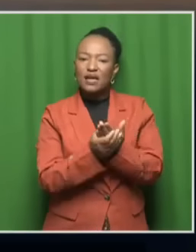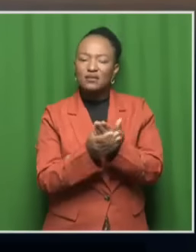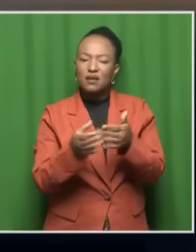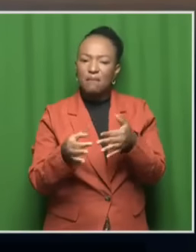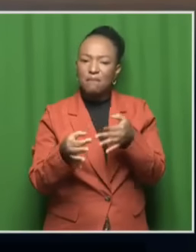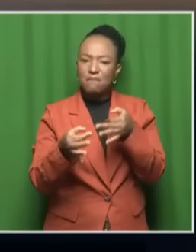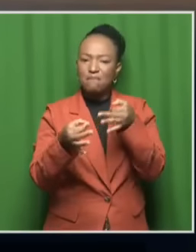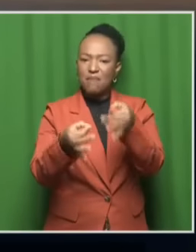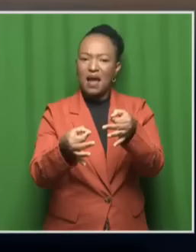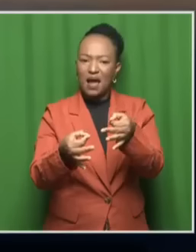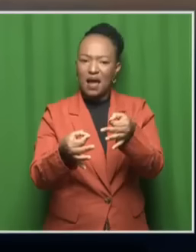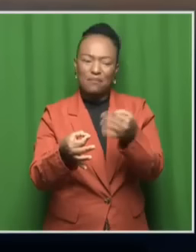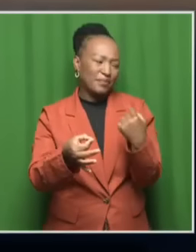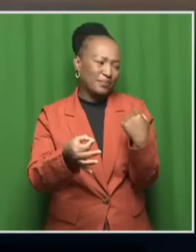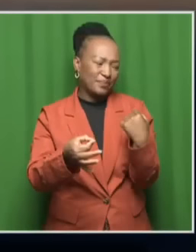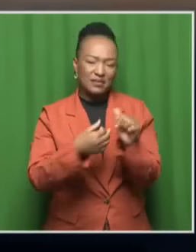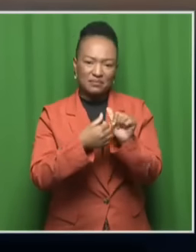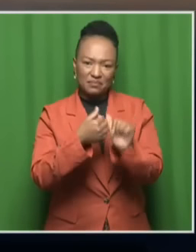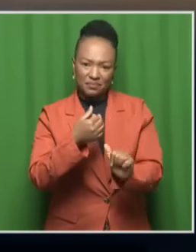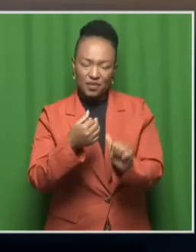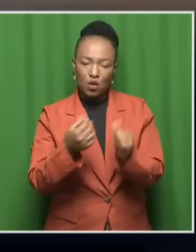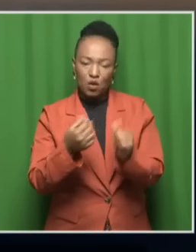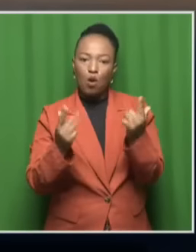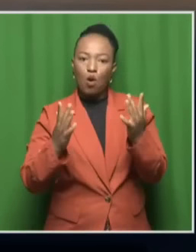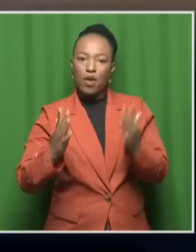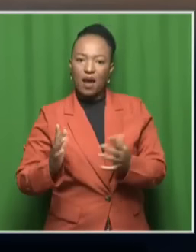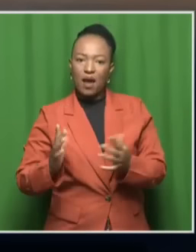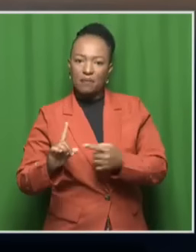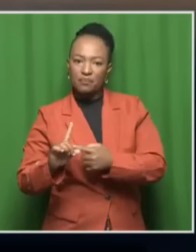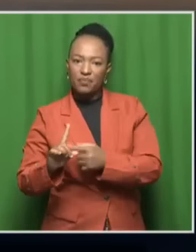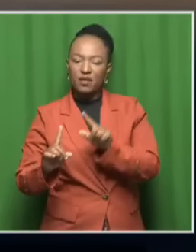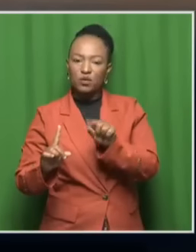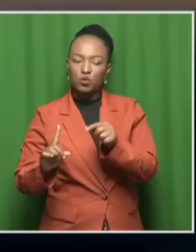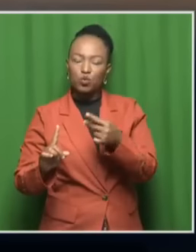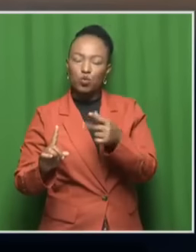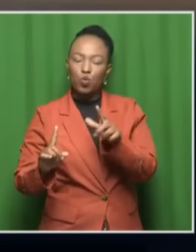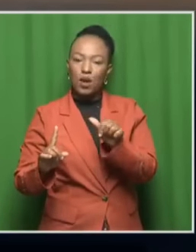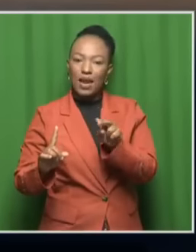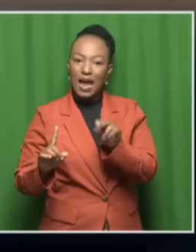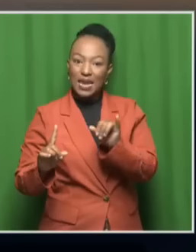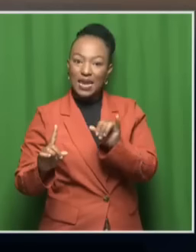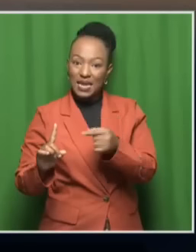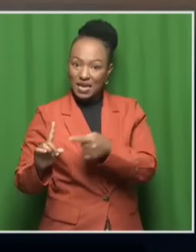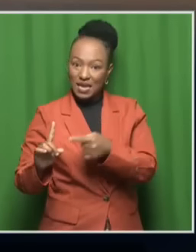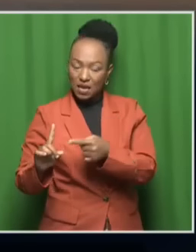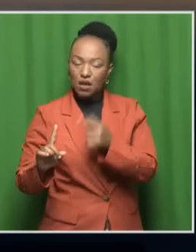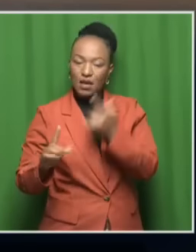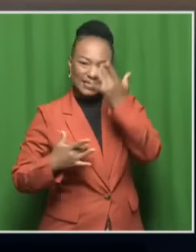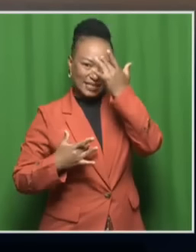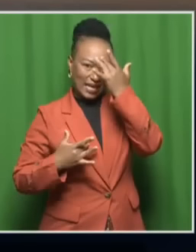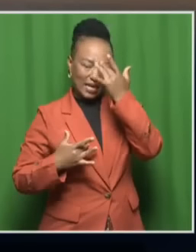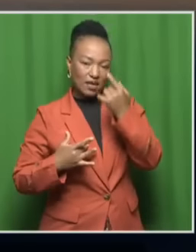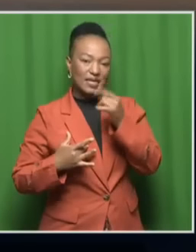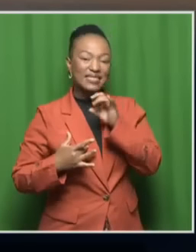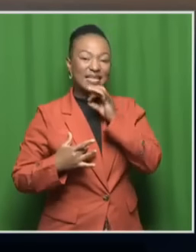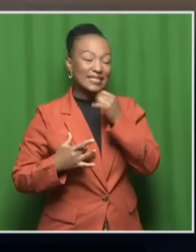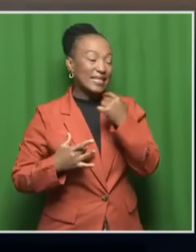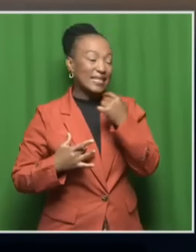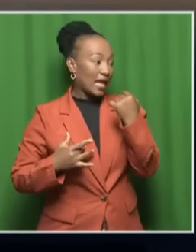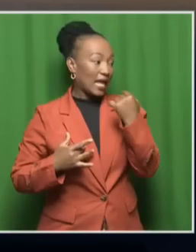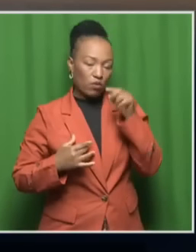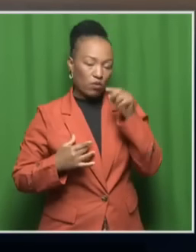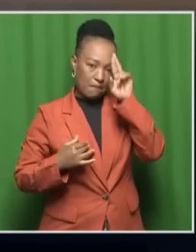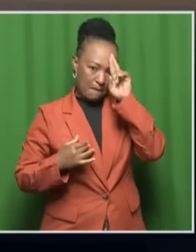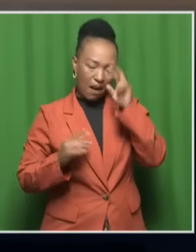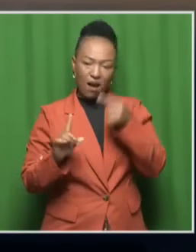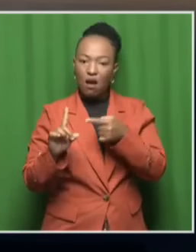month due to the ill health of defence lawyer Tulani Ngomezzulu. And this past Saturday marked exactly 10 years